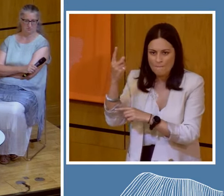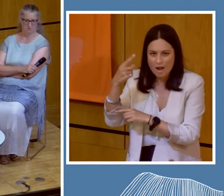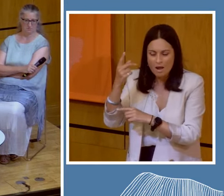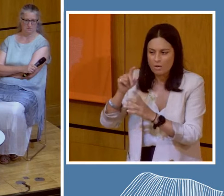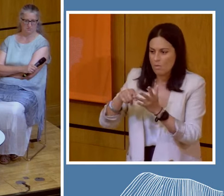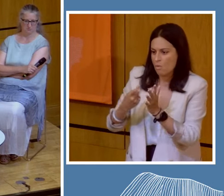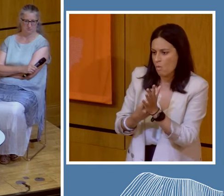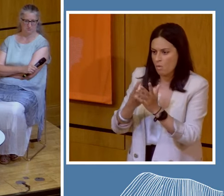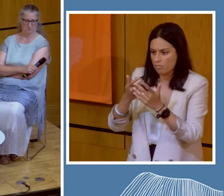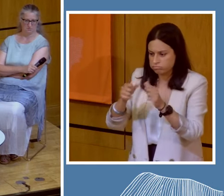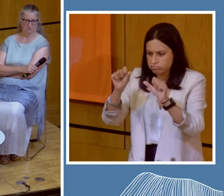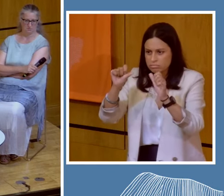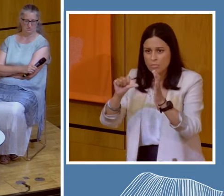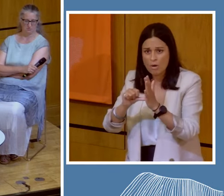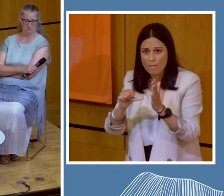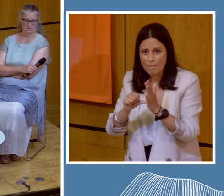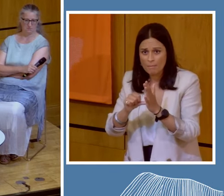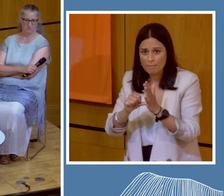the problem?